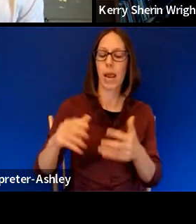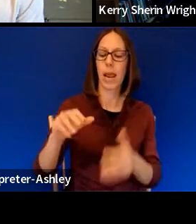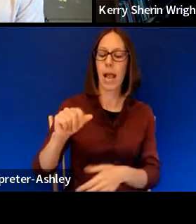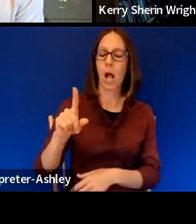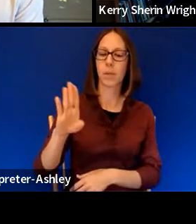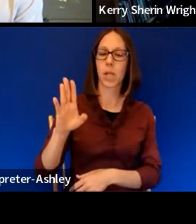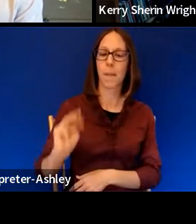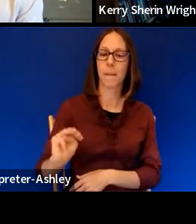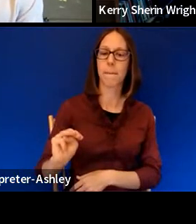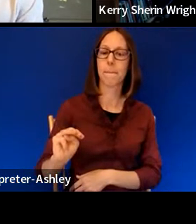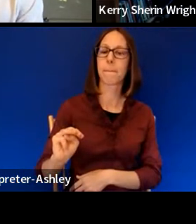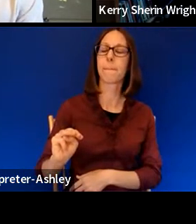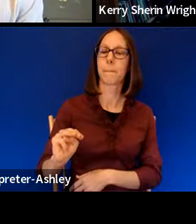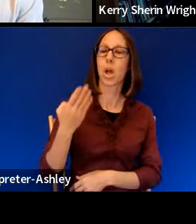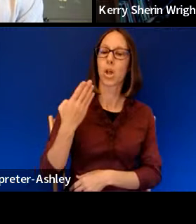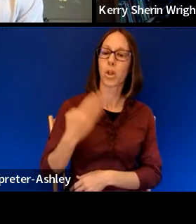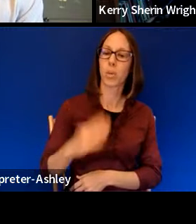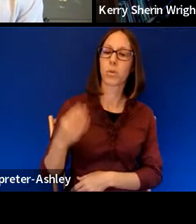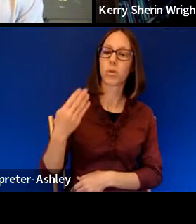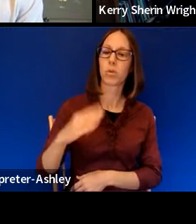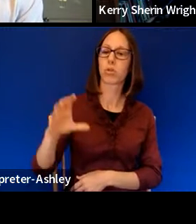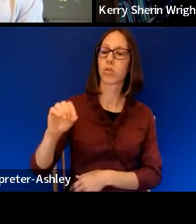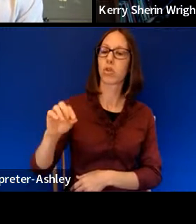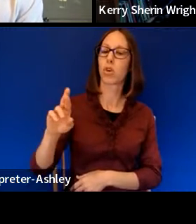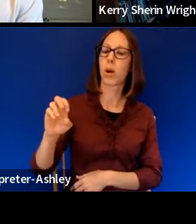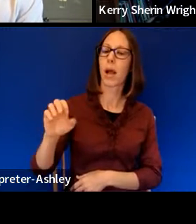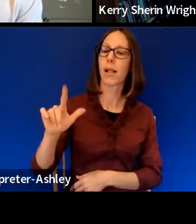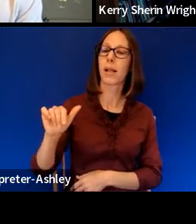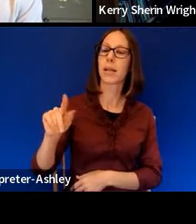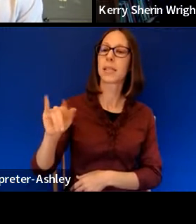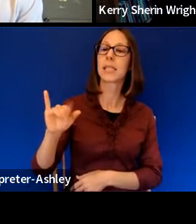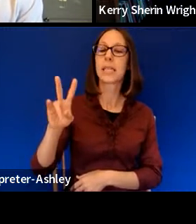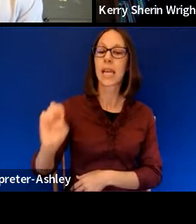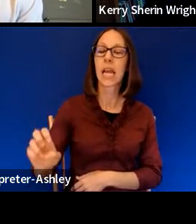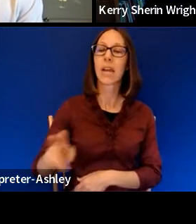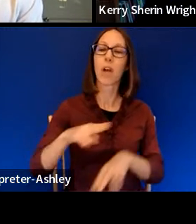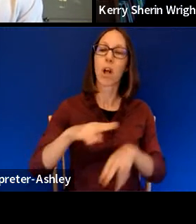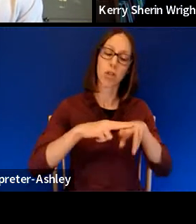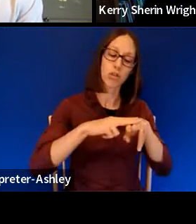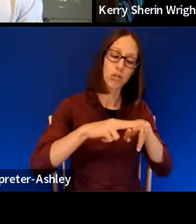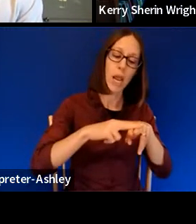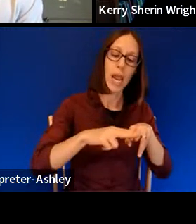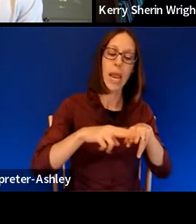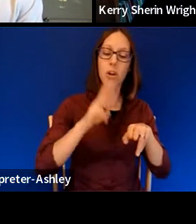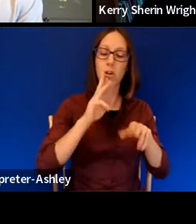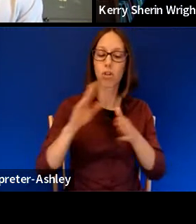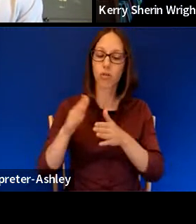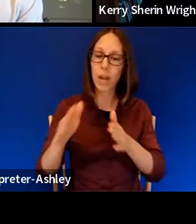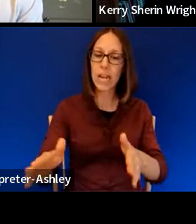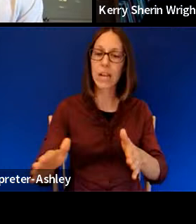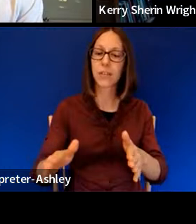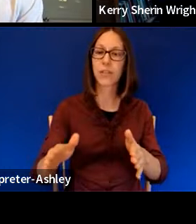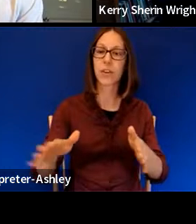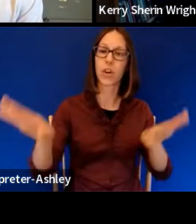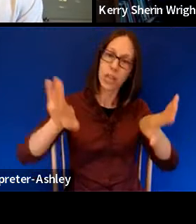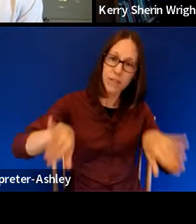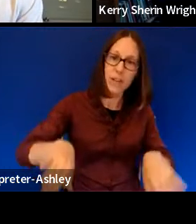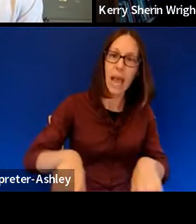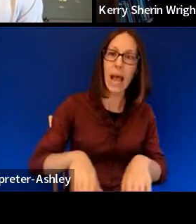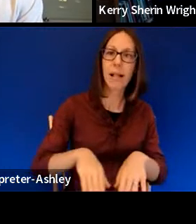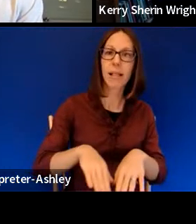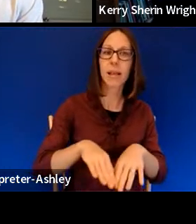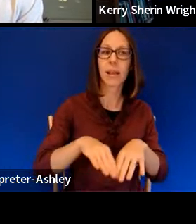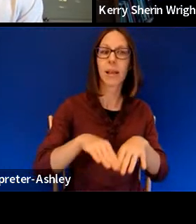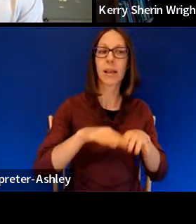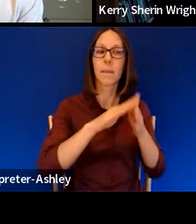blues correlative and the ways that, you know, the train or the river or, uh, the valley, all these things, uh, become,